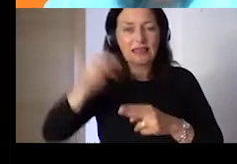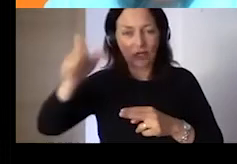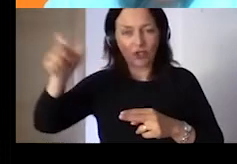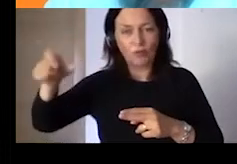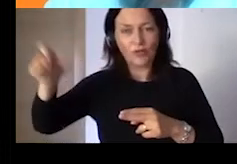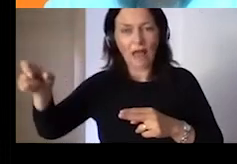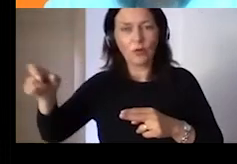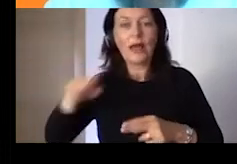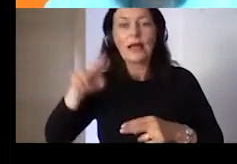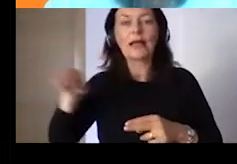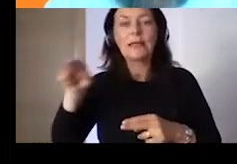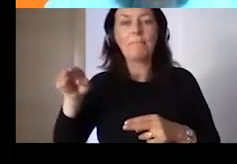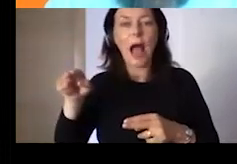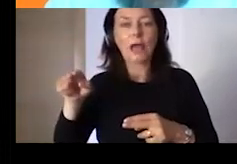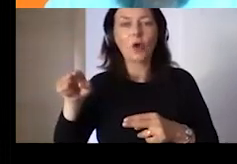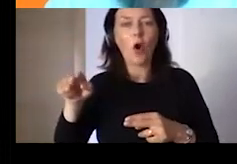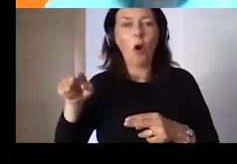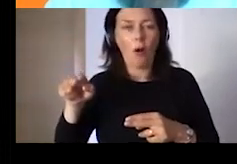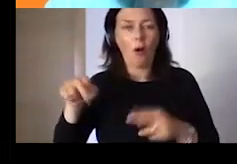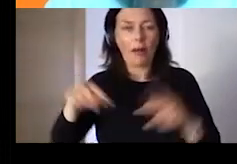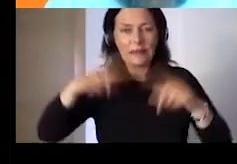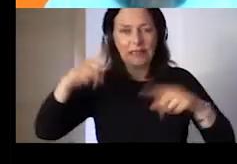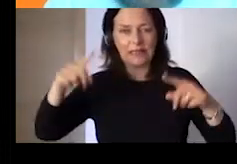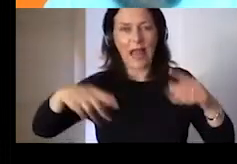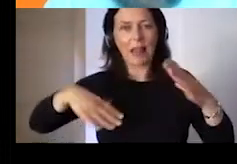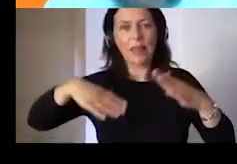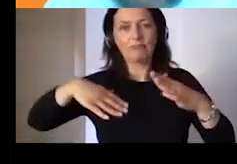one minute. We don't have a lot of time, so I I